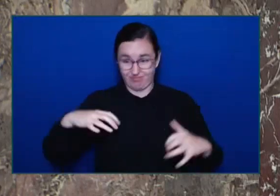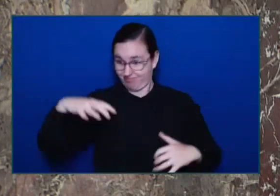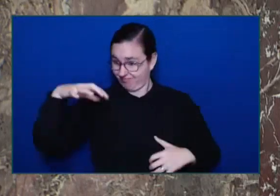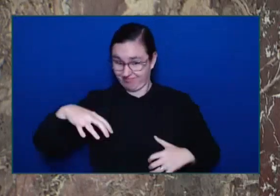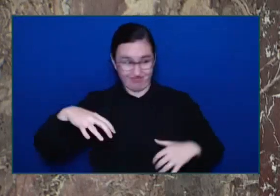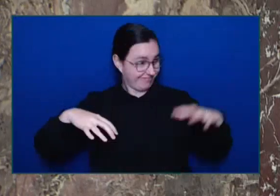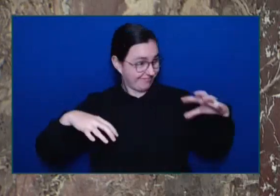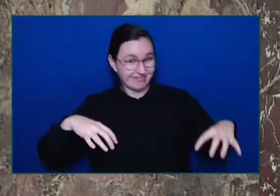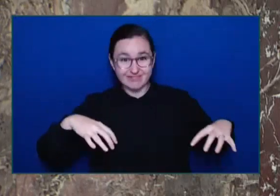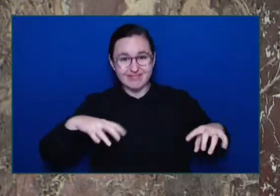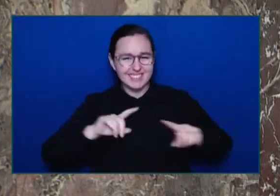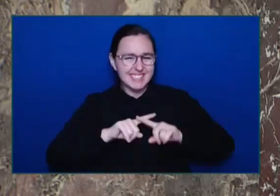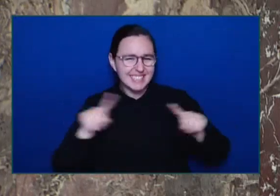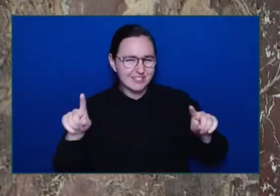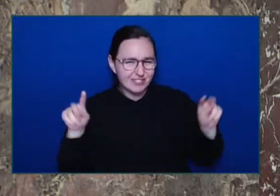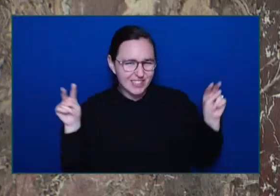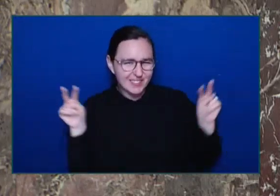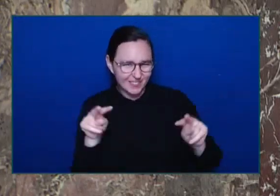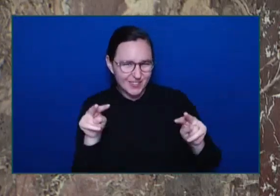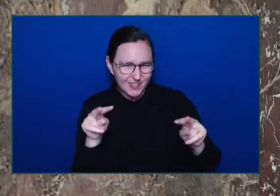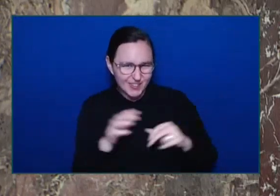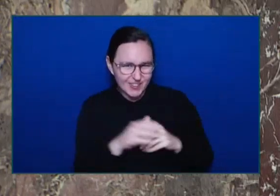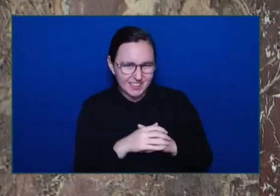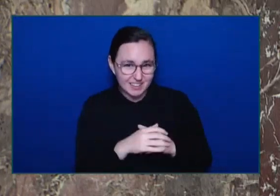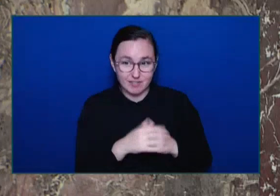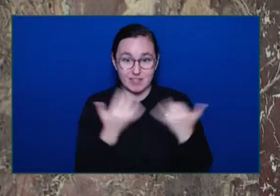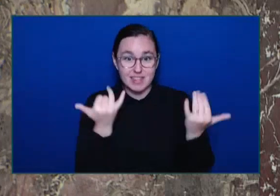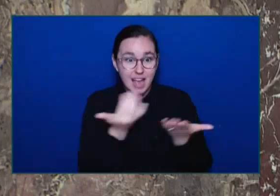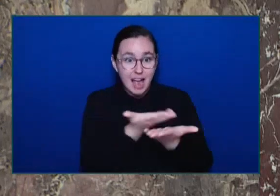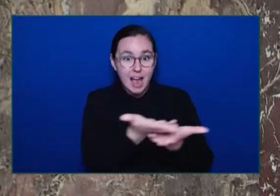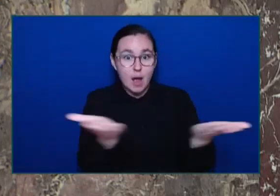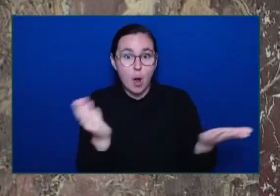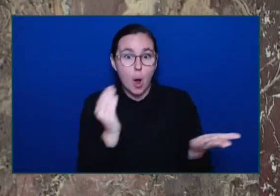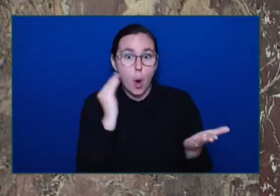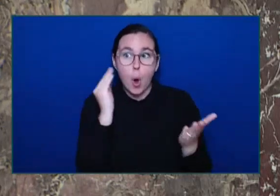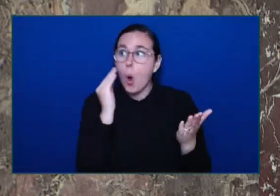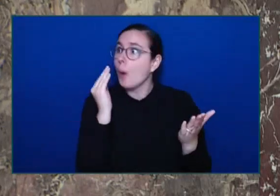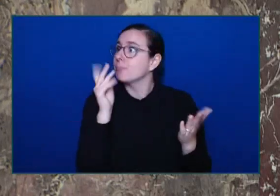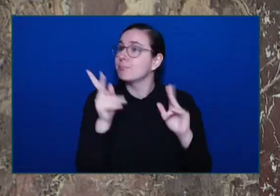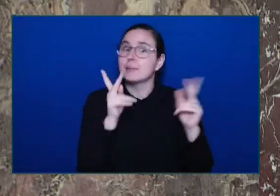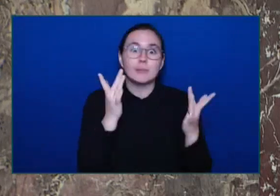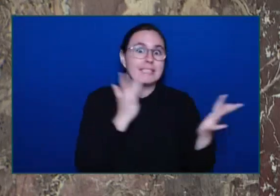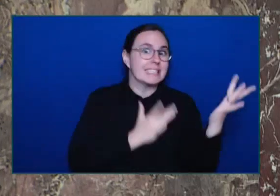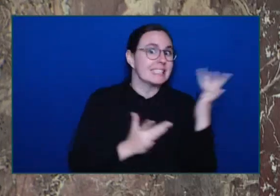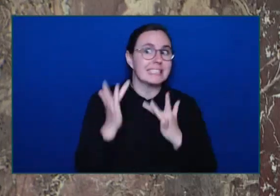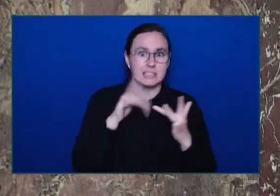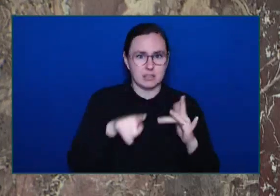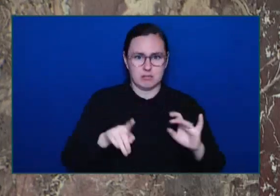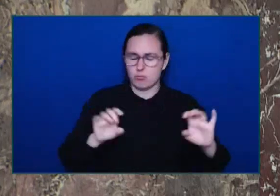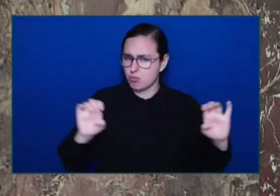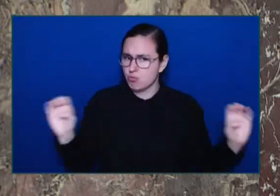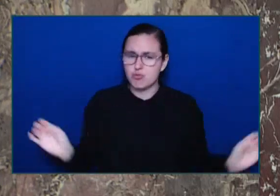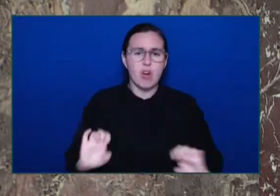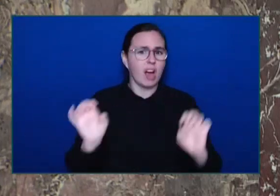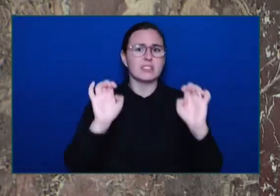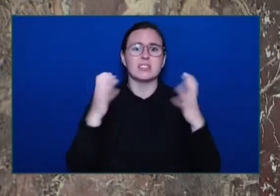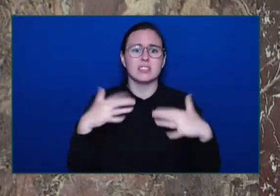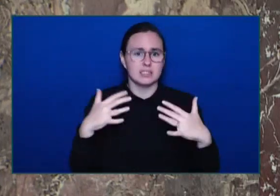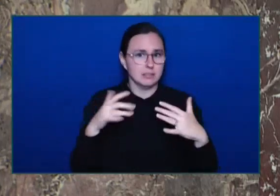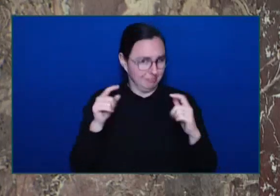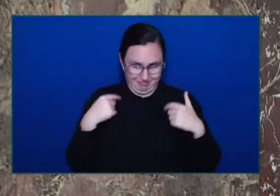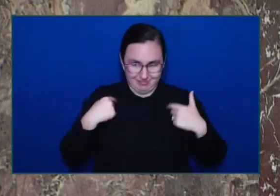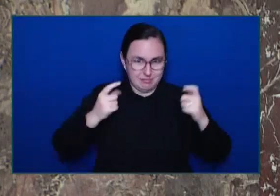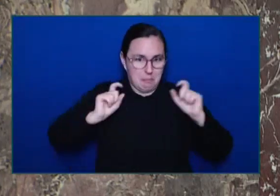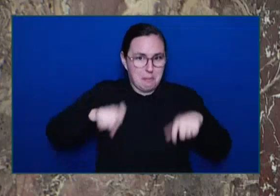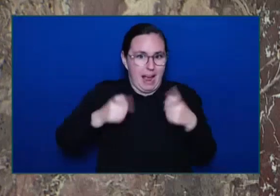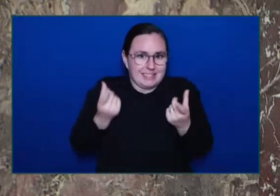housing crisis That we need to take action To house people And that side of the house Will take any opportunity To say that we need to slow